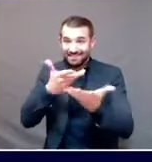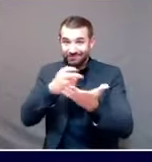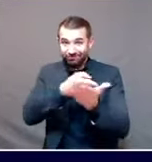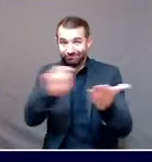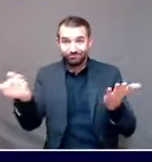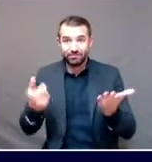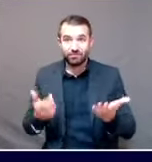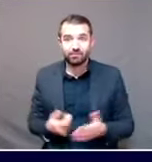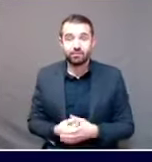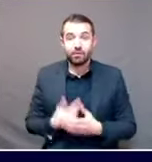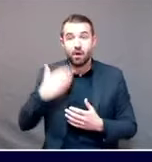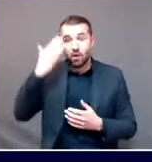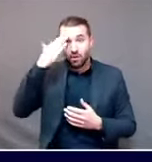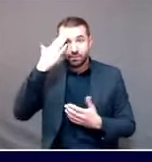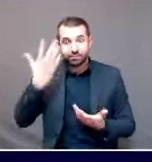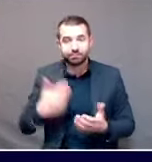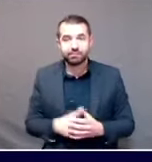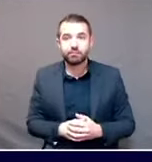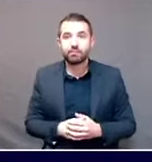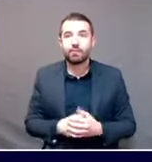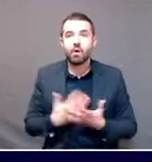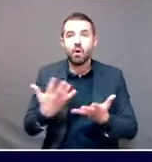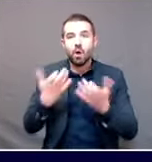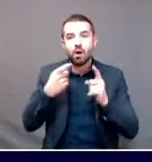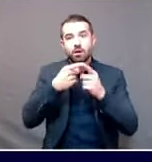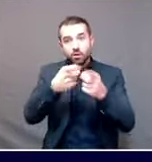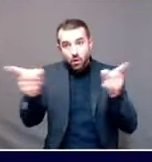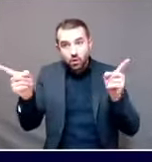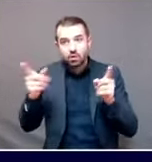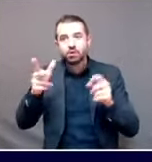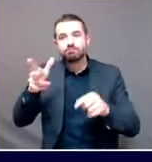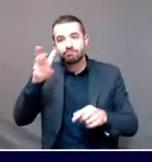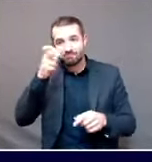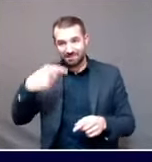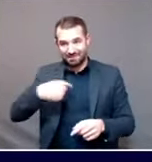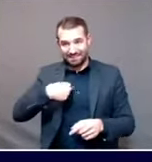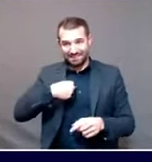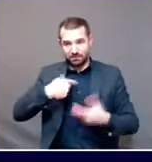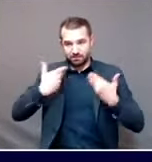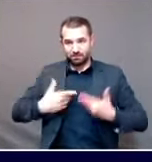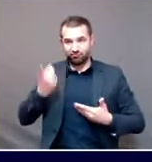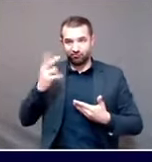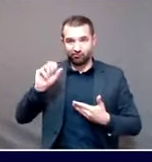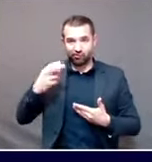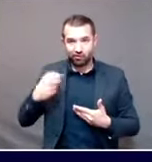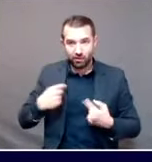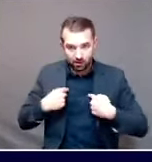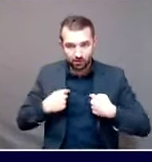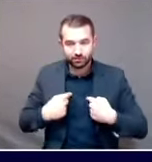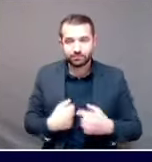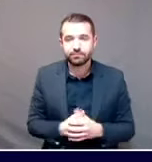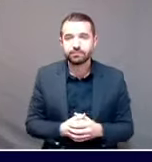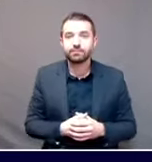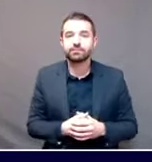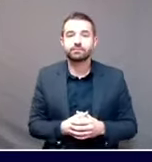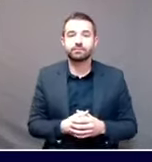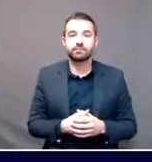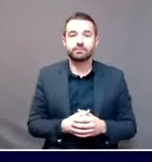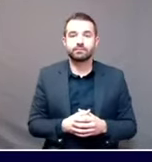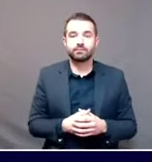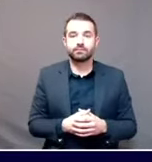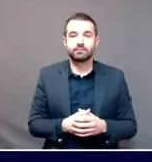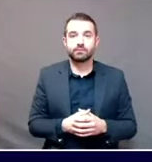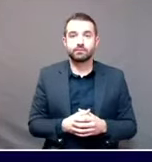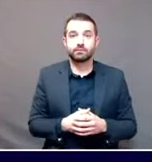about it from us. You hear about it from me first. Kaelin, we're contemplating some of the options that other states have